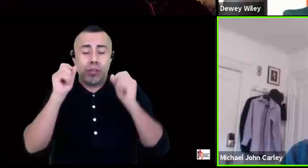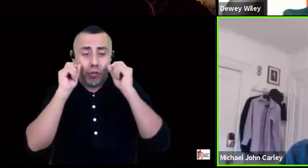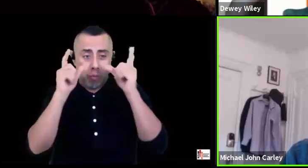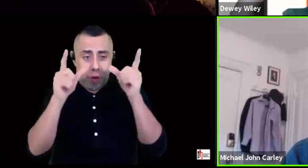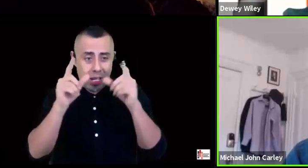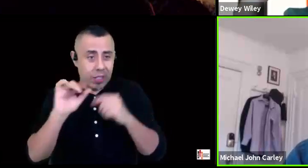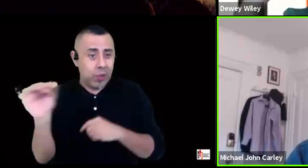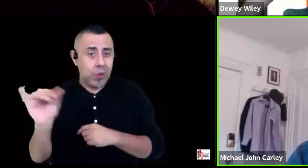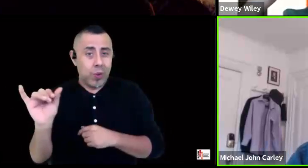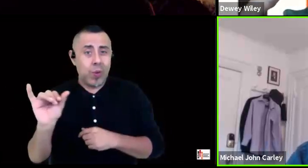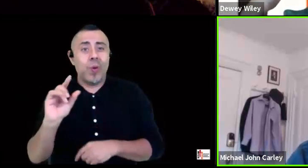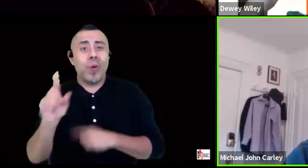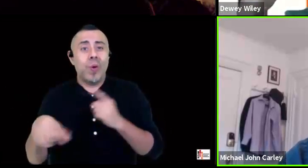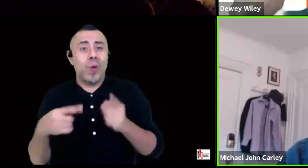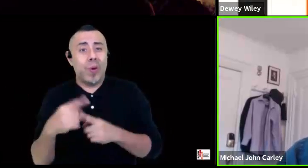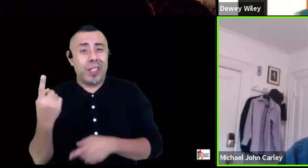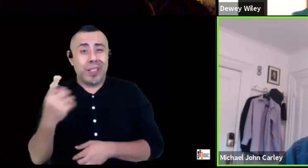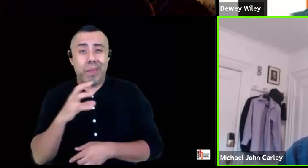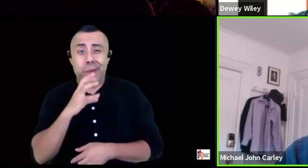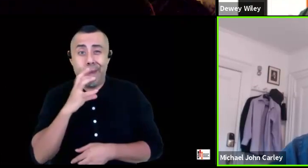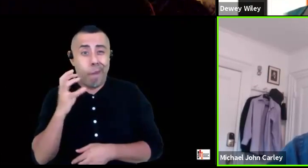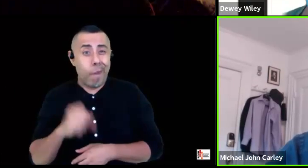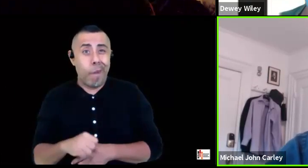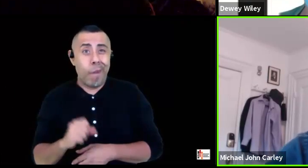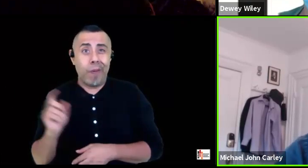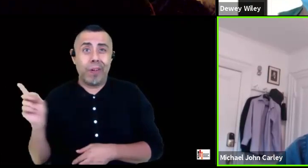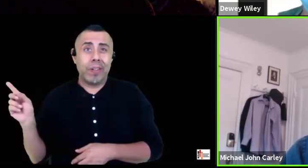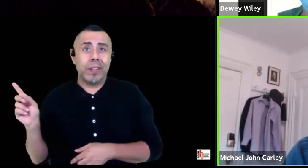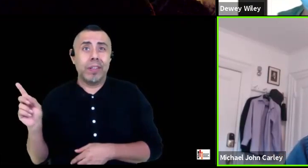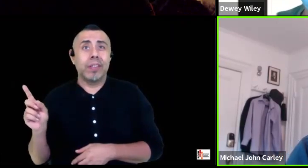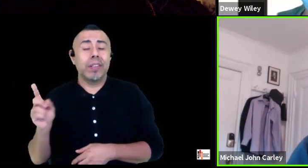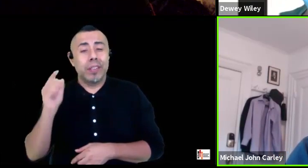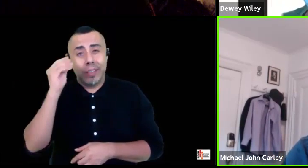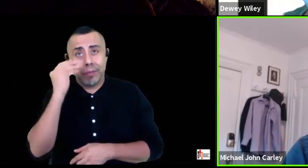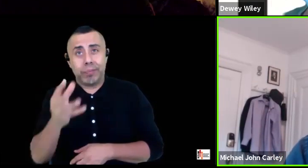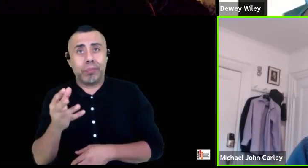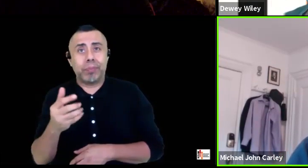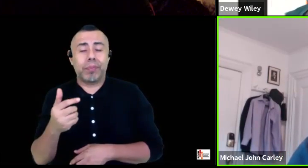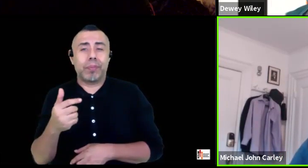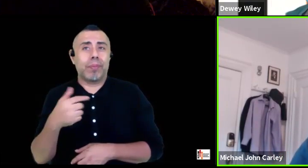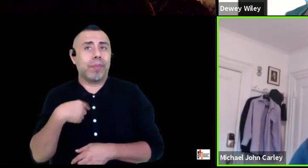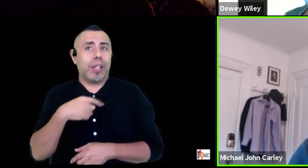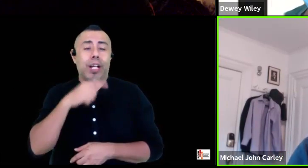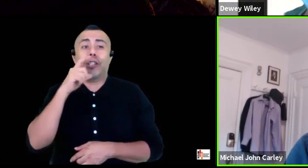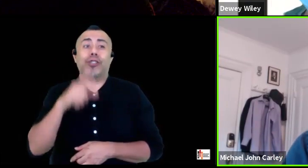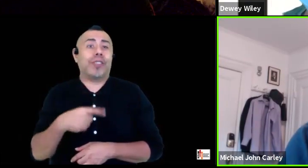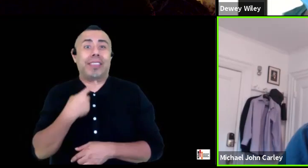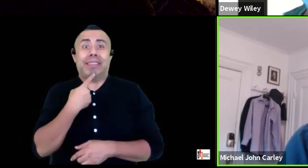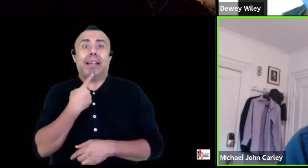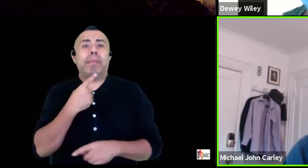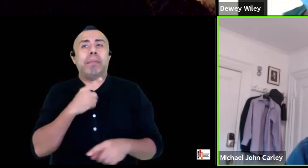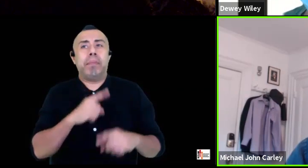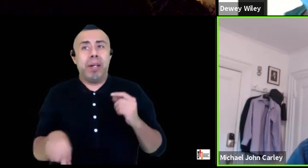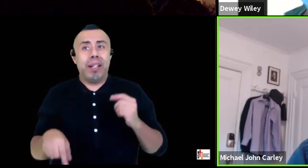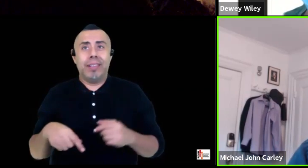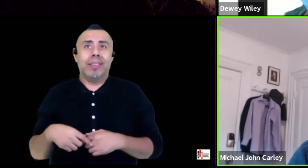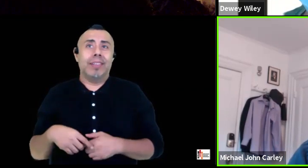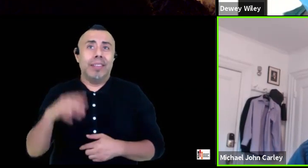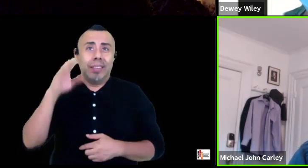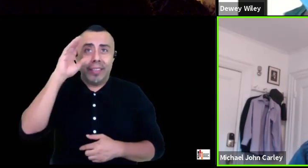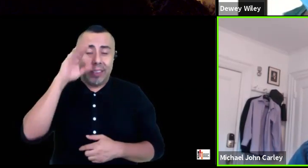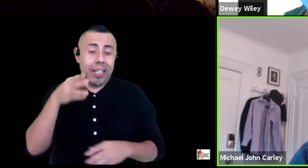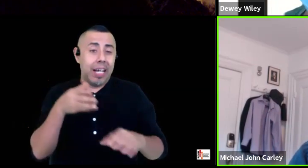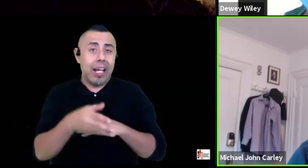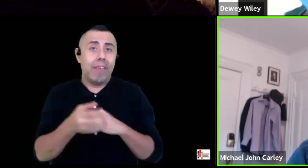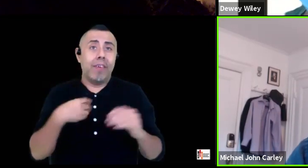know when something this old you know and granted you know i shouldn't be the one to say this you know but i was you know after rereading it